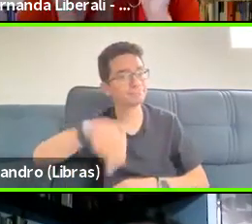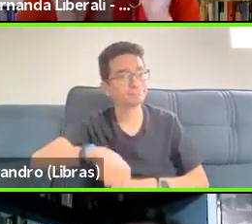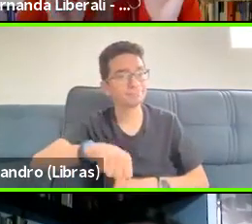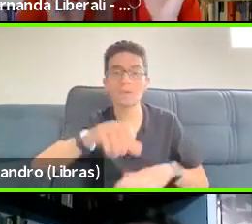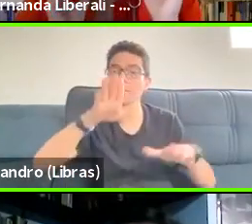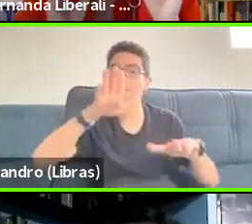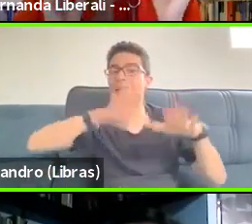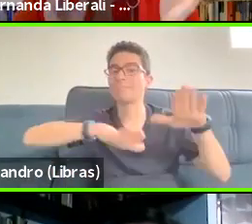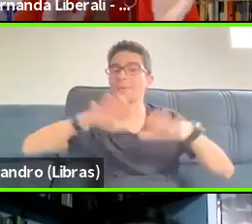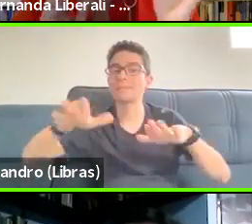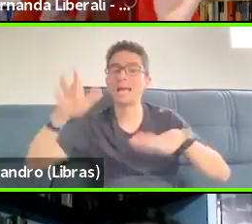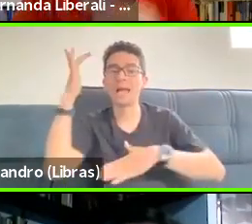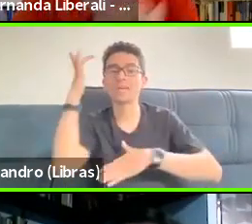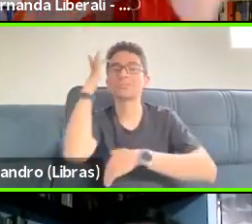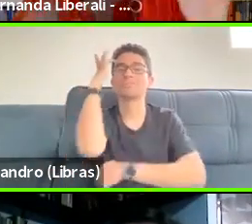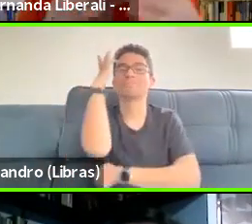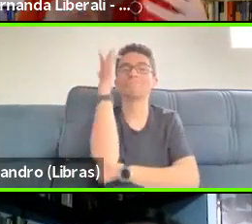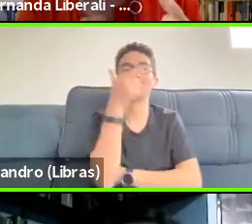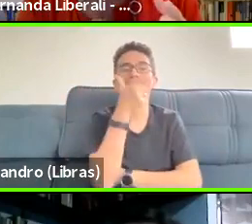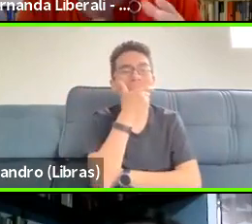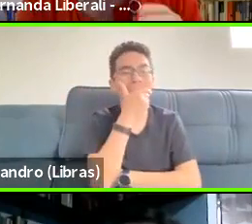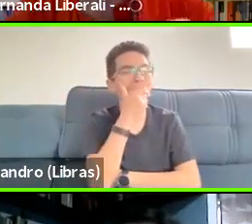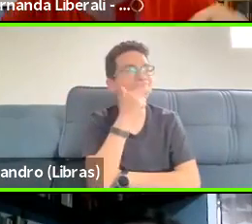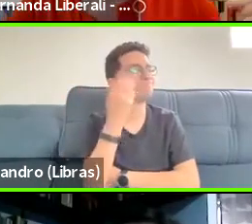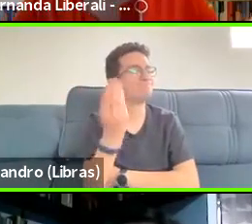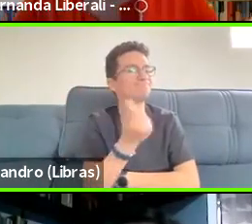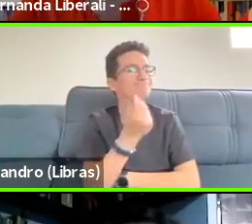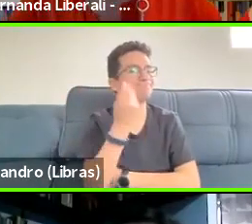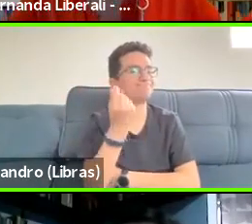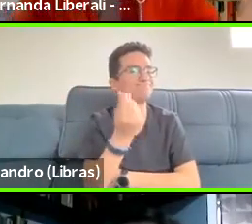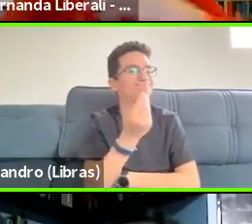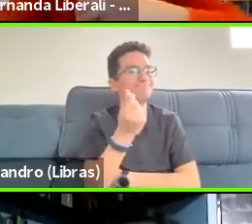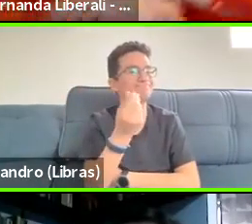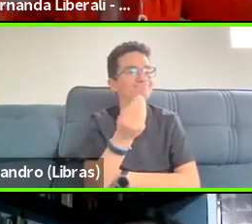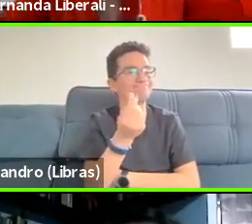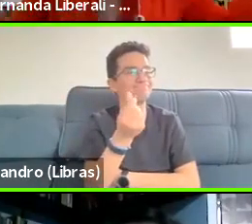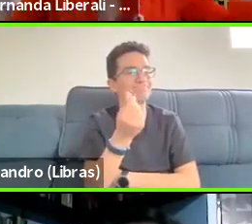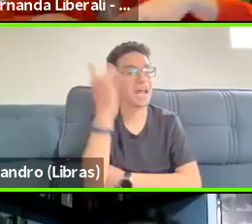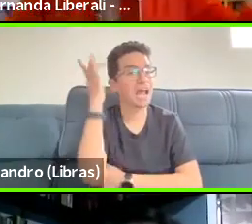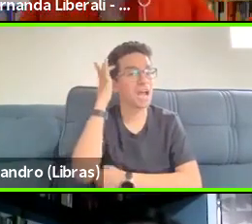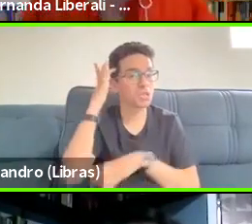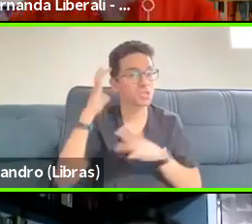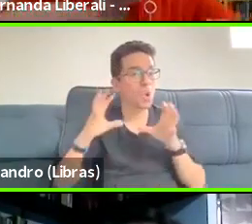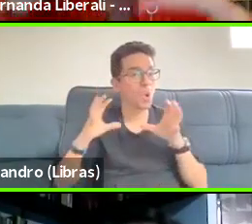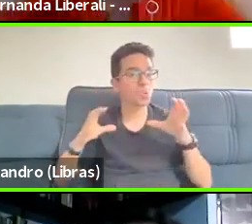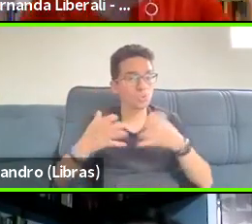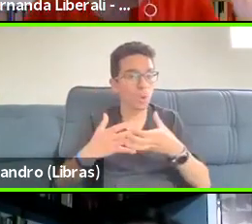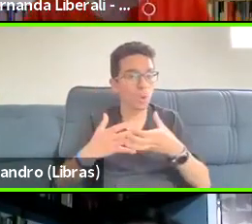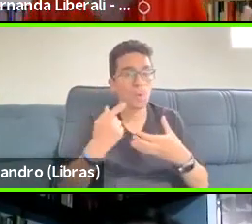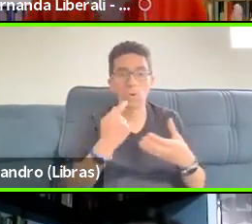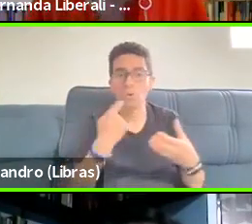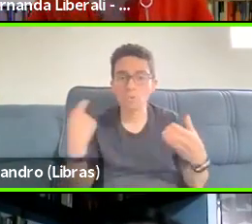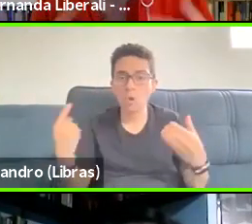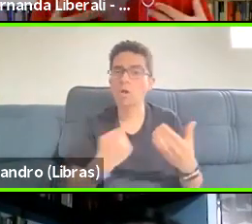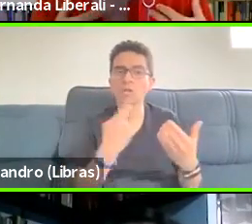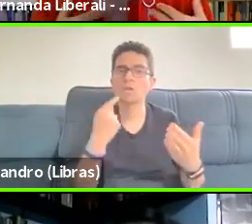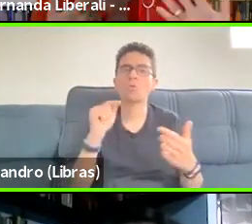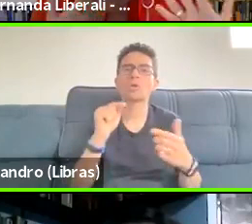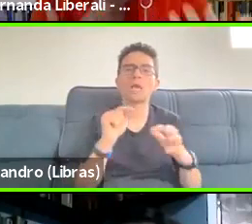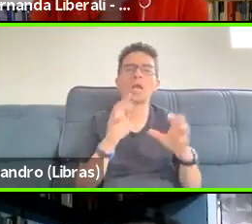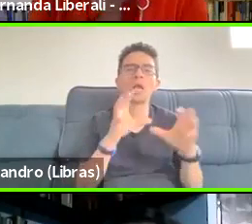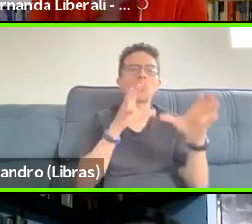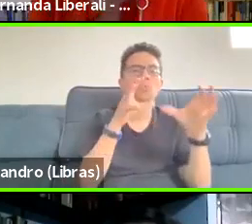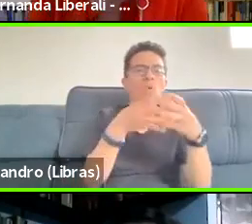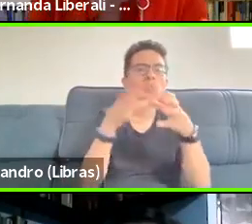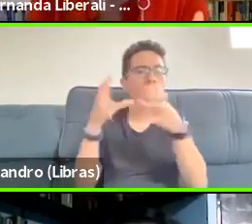I tend and we, our group, because we work with multiple groups all over the world. We tend